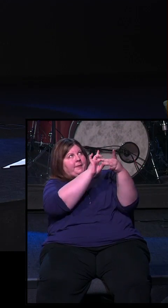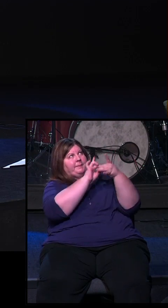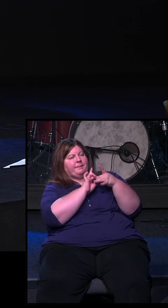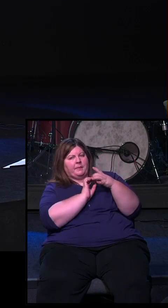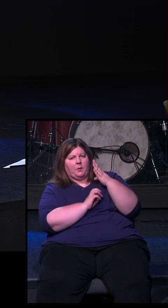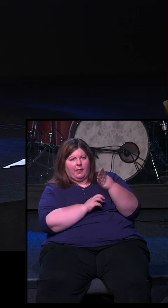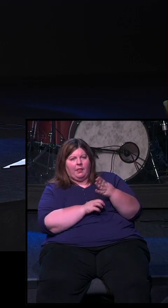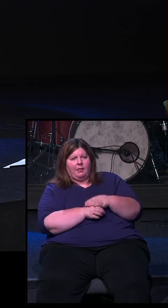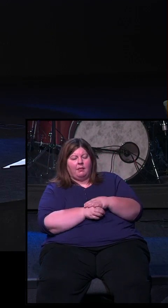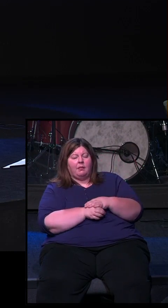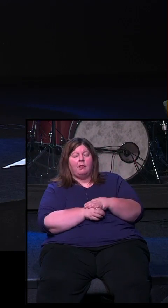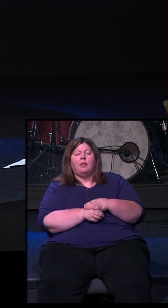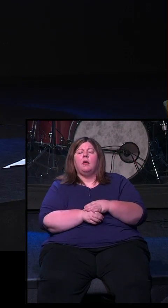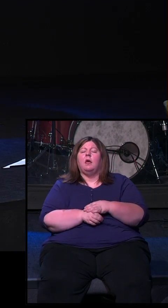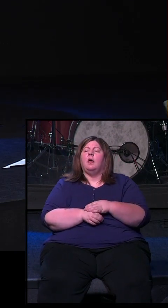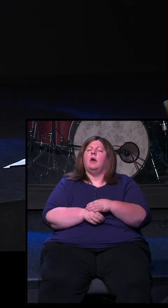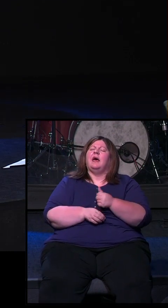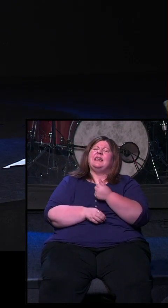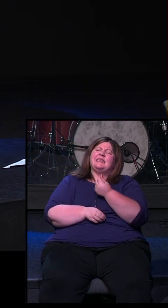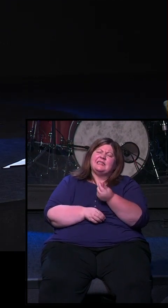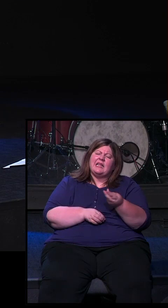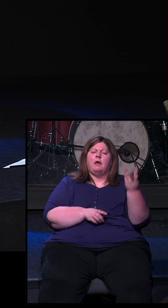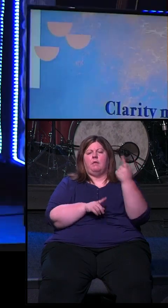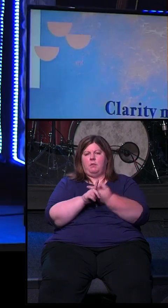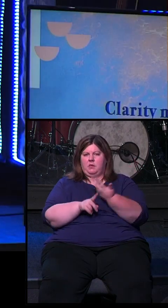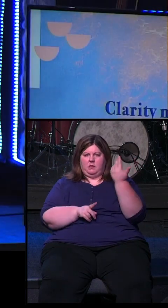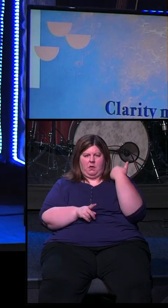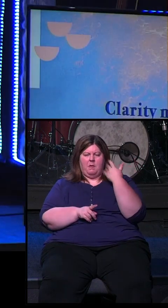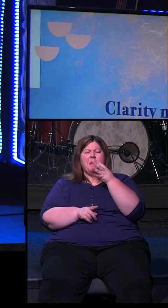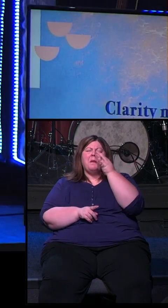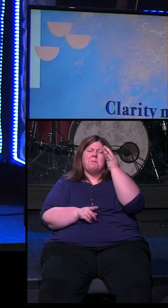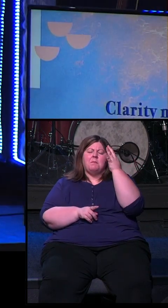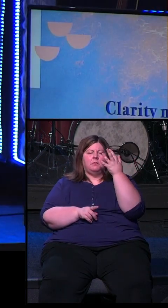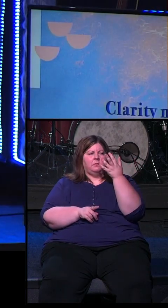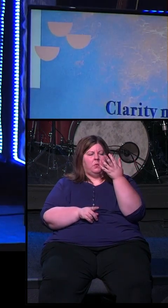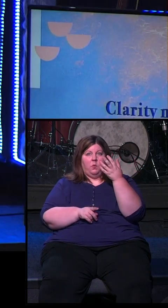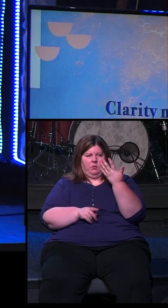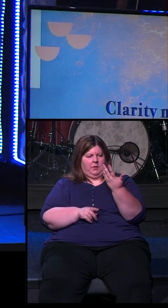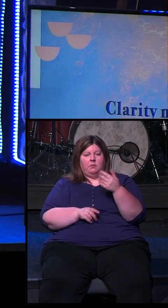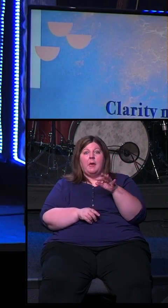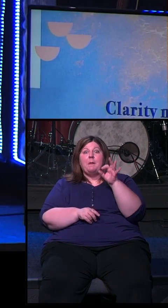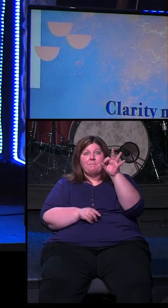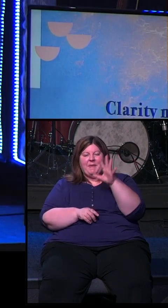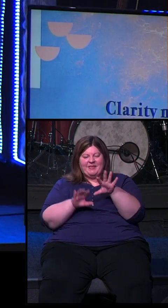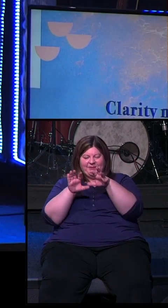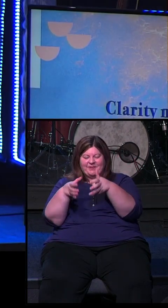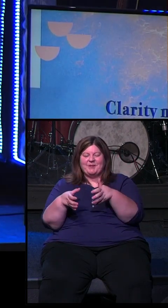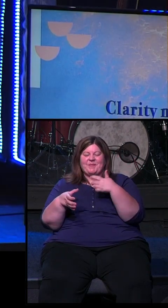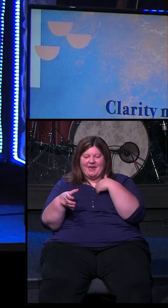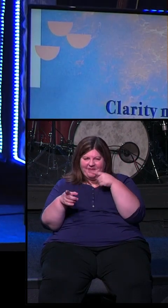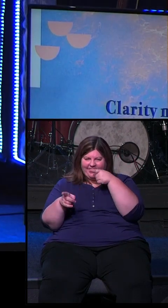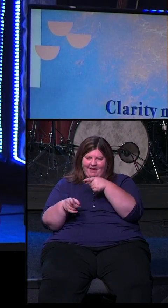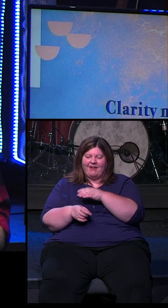Several months ago, I was at a pastor's gathering. Actually, with Pastor Cody Mahaffey, who's part of this church,